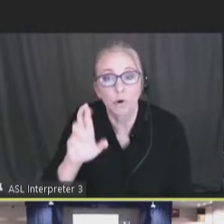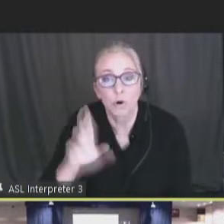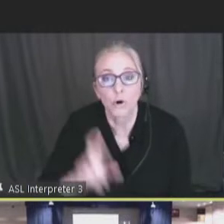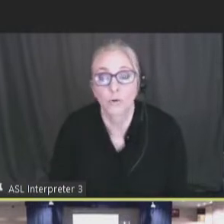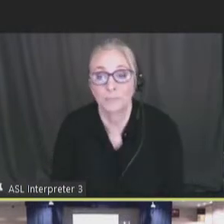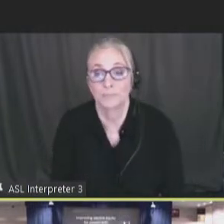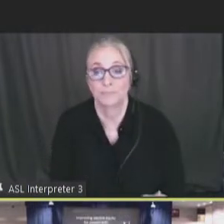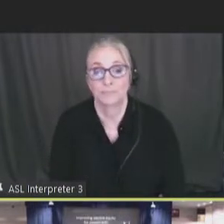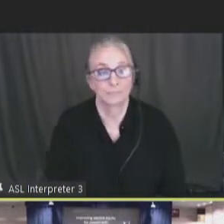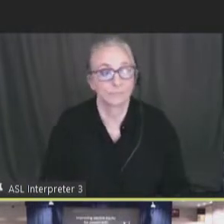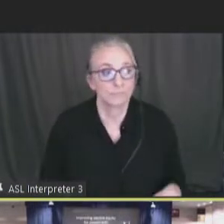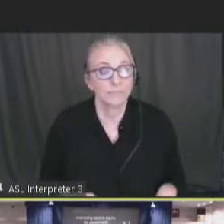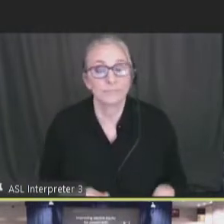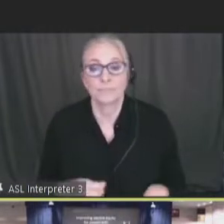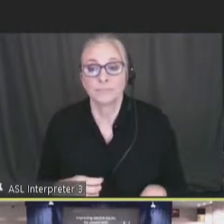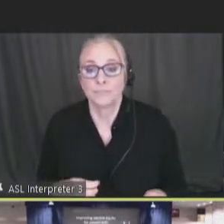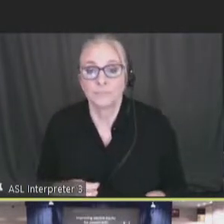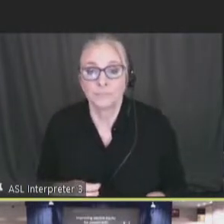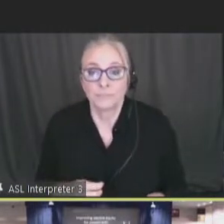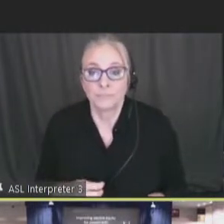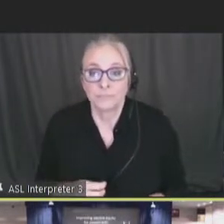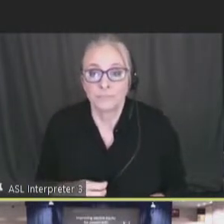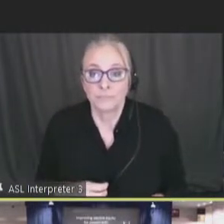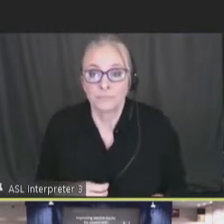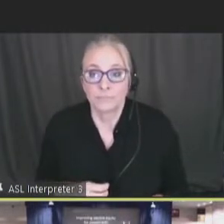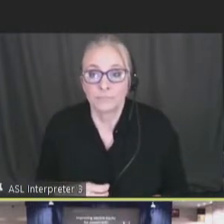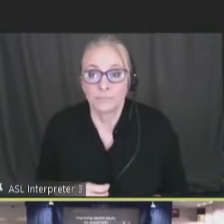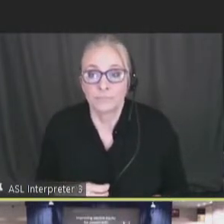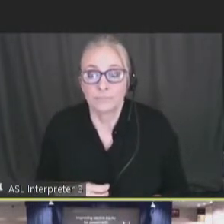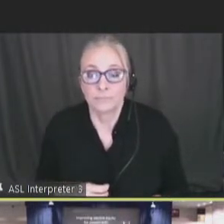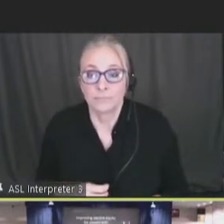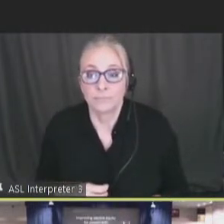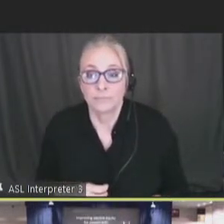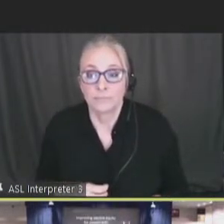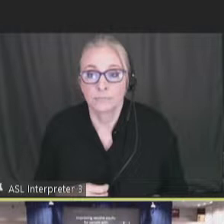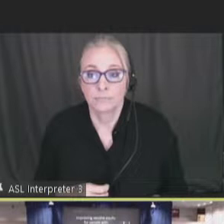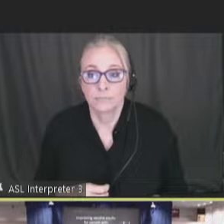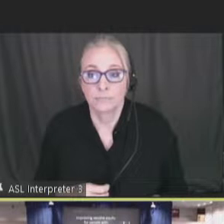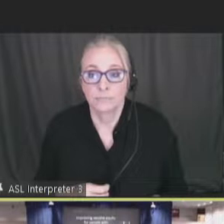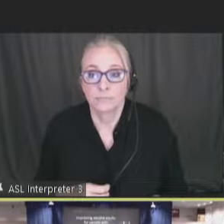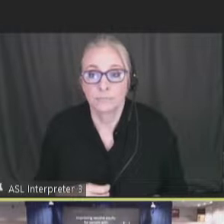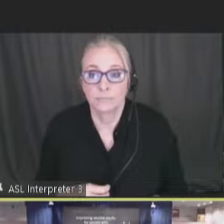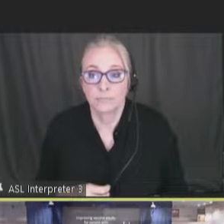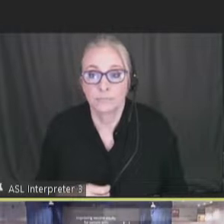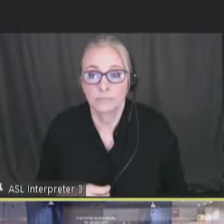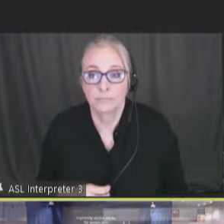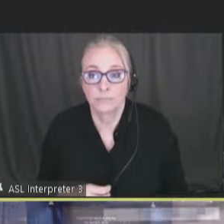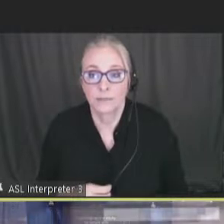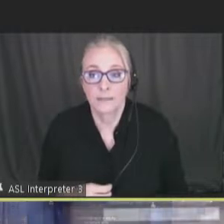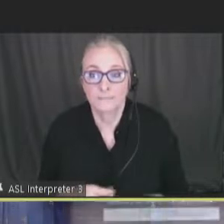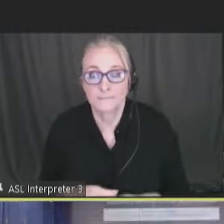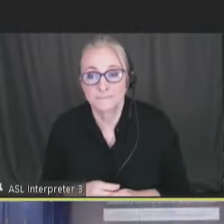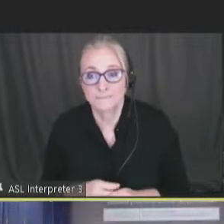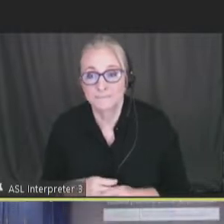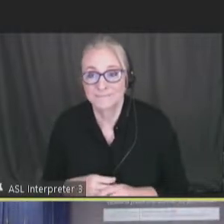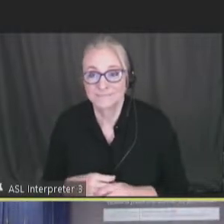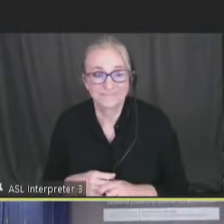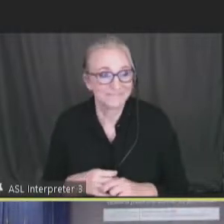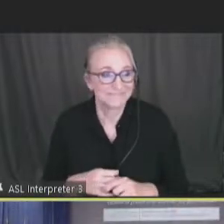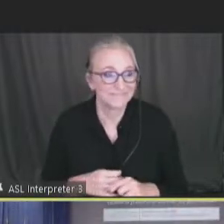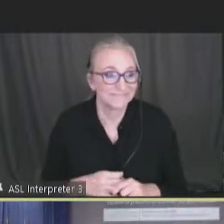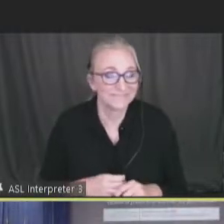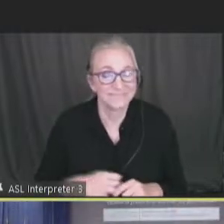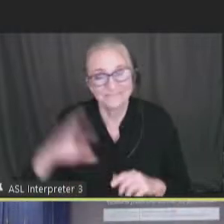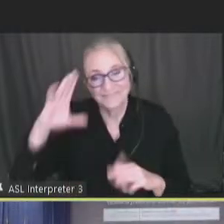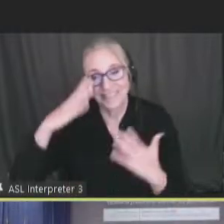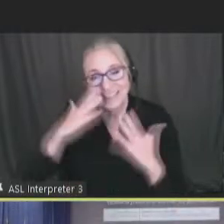All right. Thank